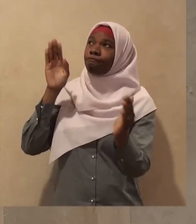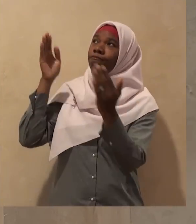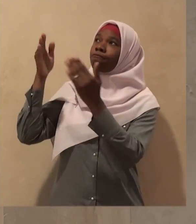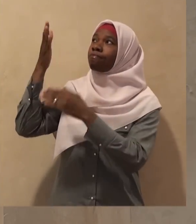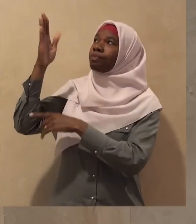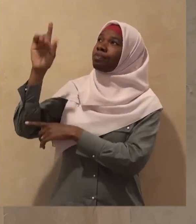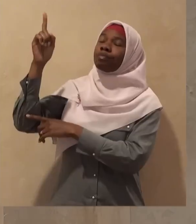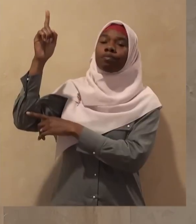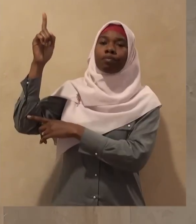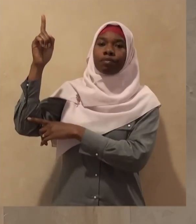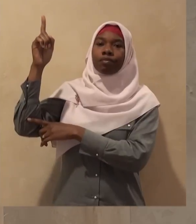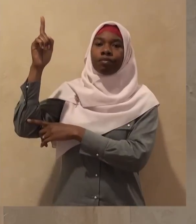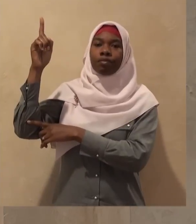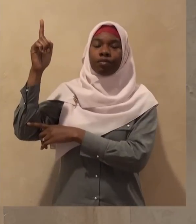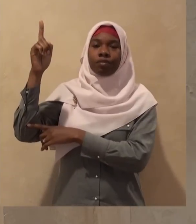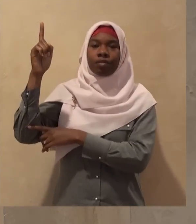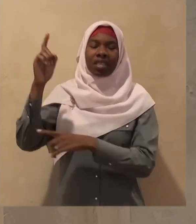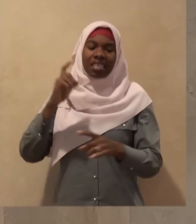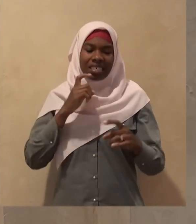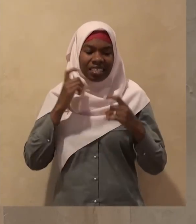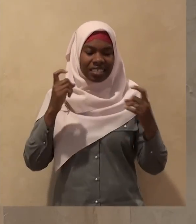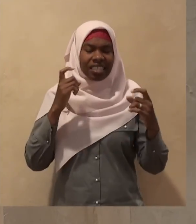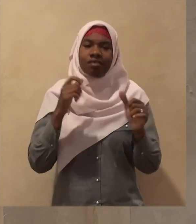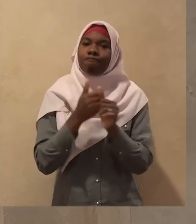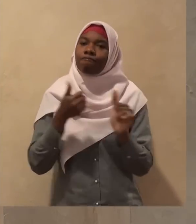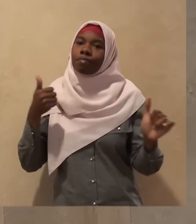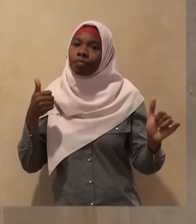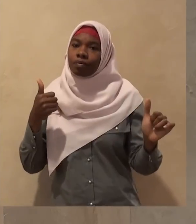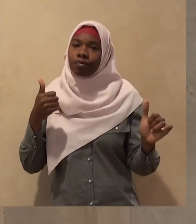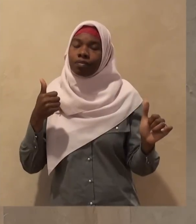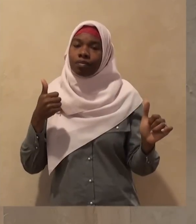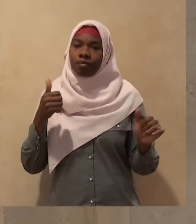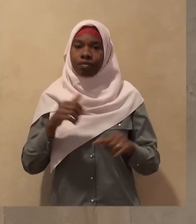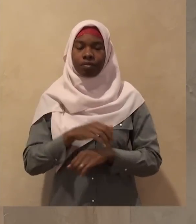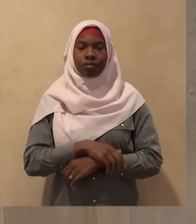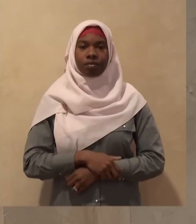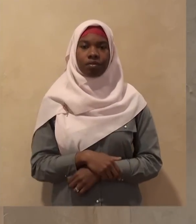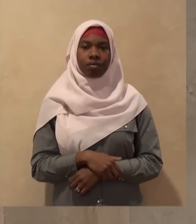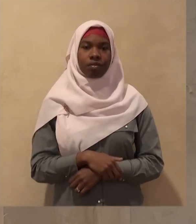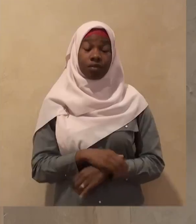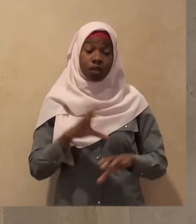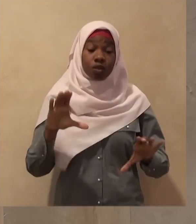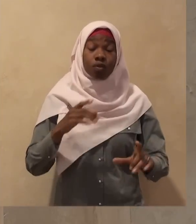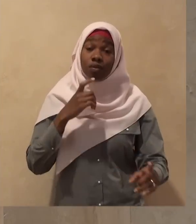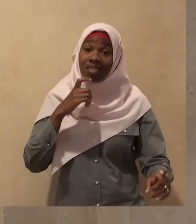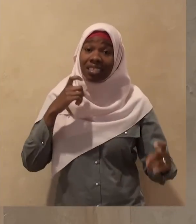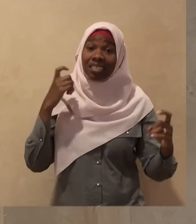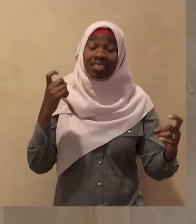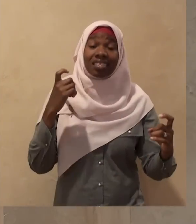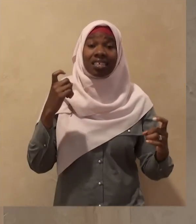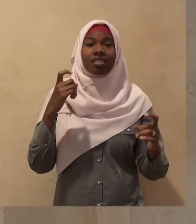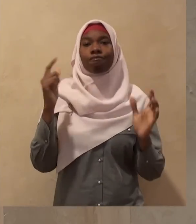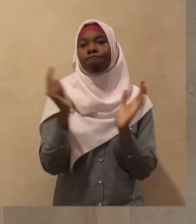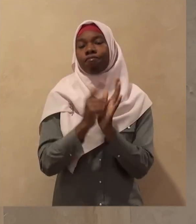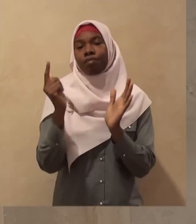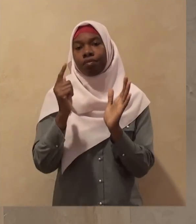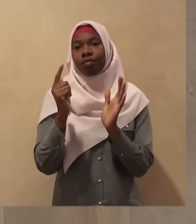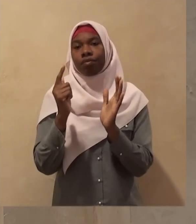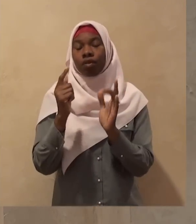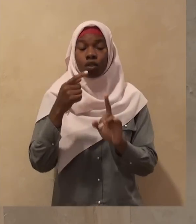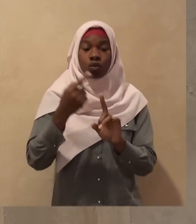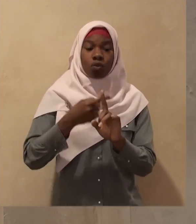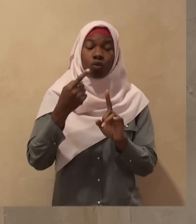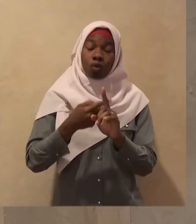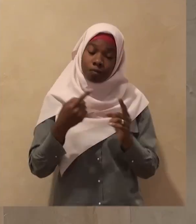these four months committing sins is haram is forbidden during all the months and all